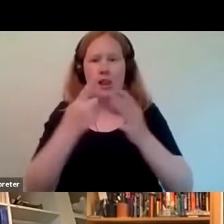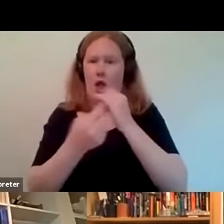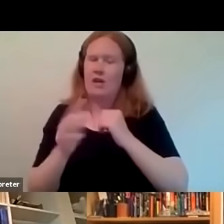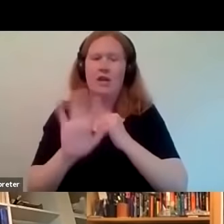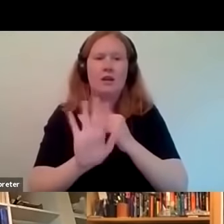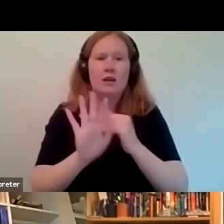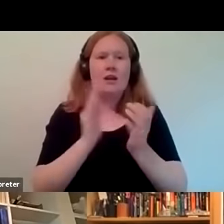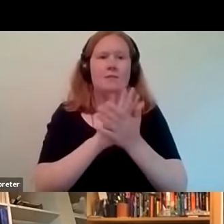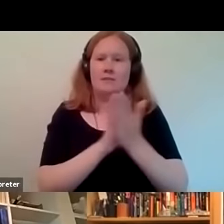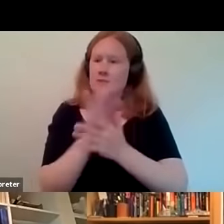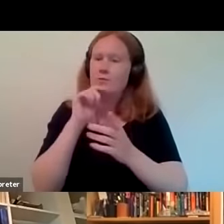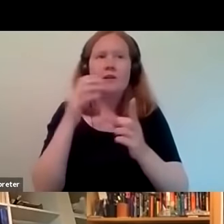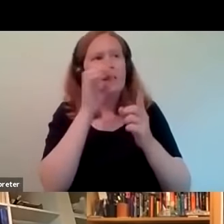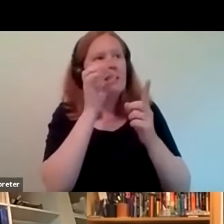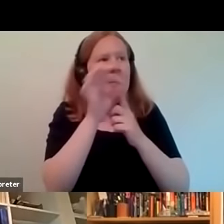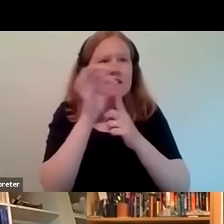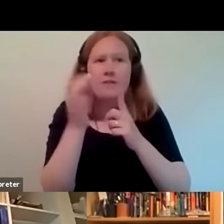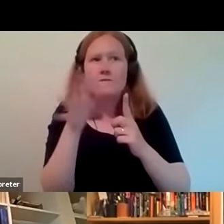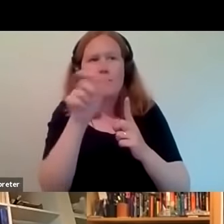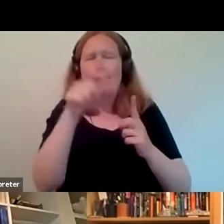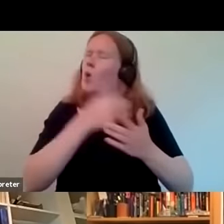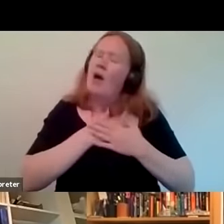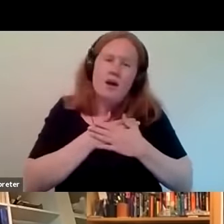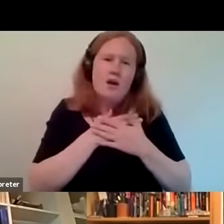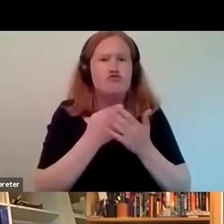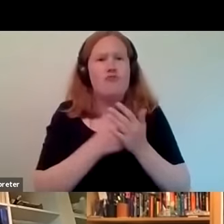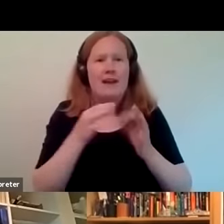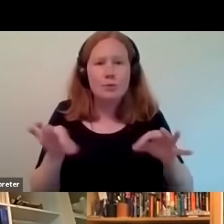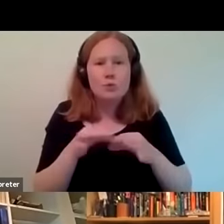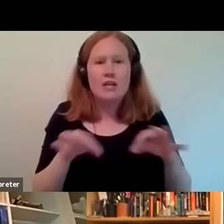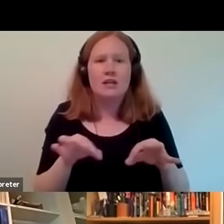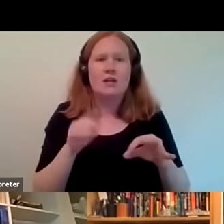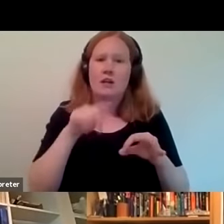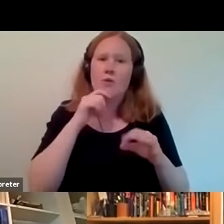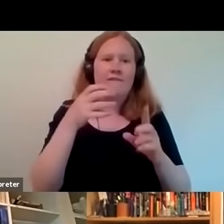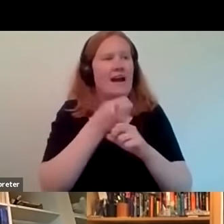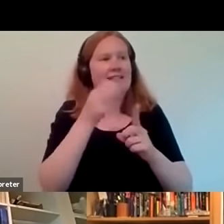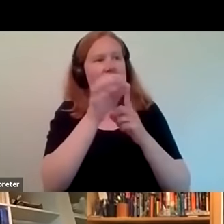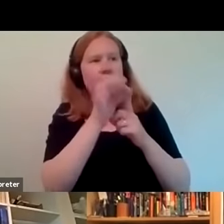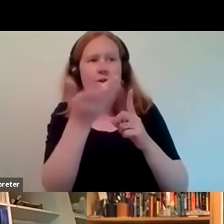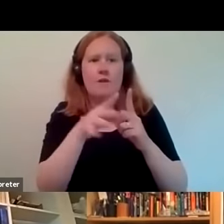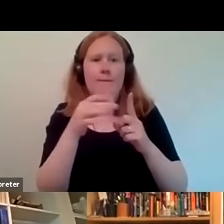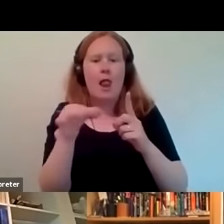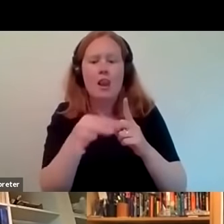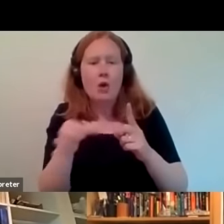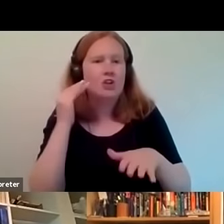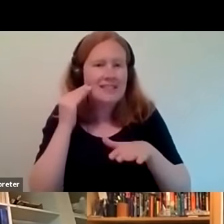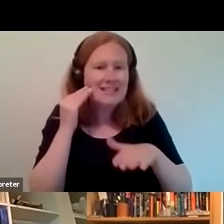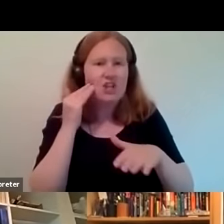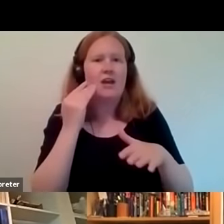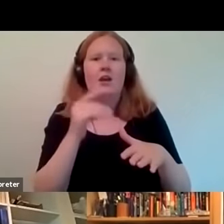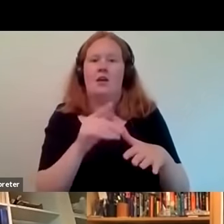interviews from people who just absolutely love reggae um you'll find interviews from like local djs um